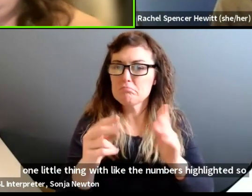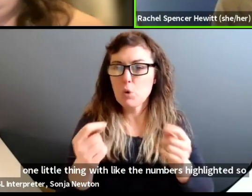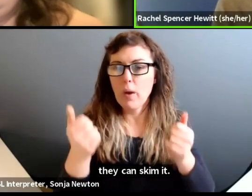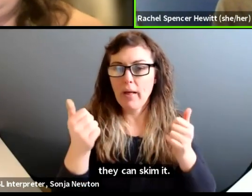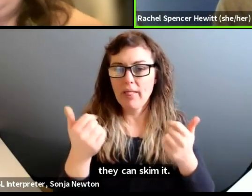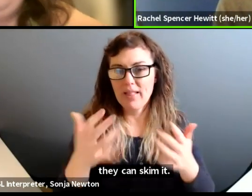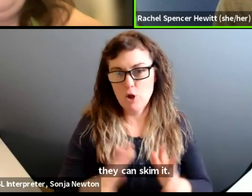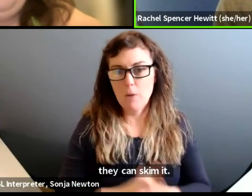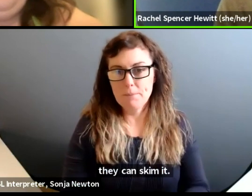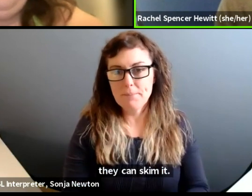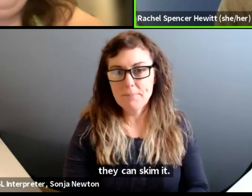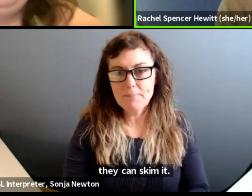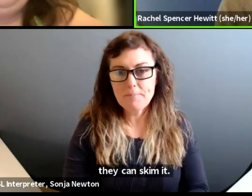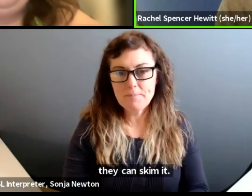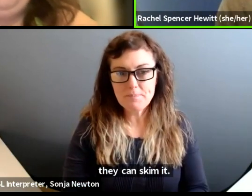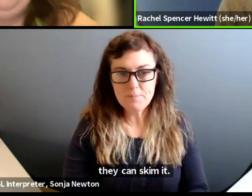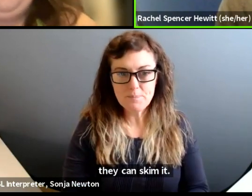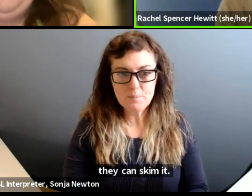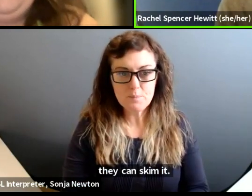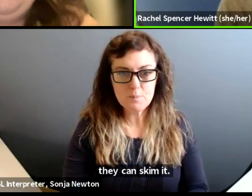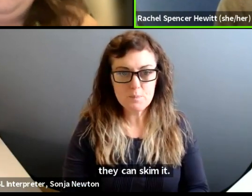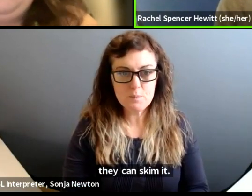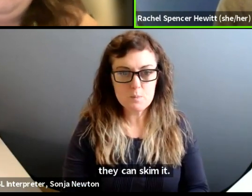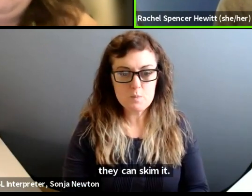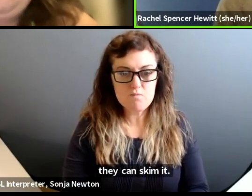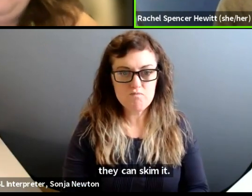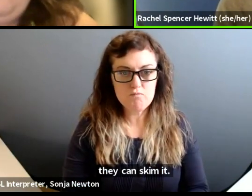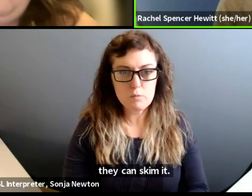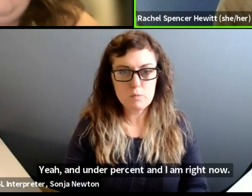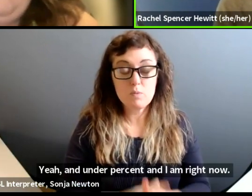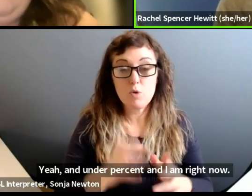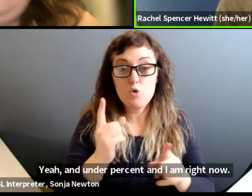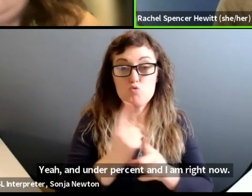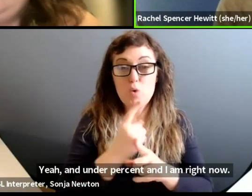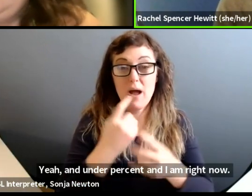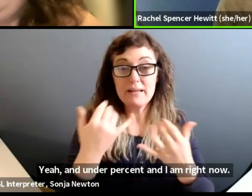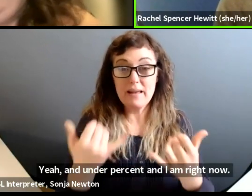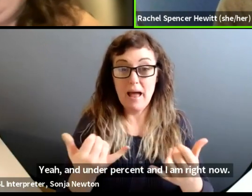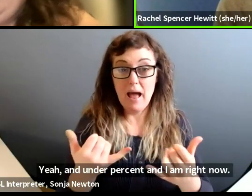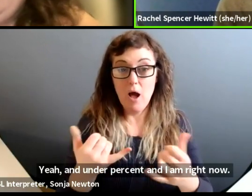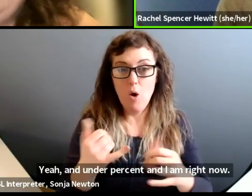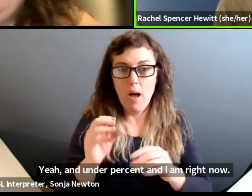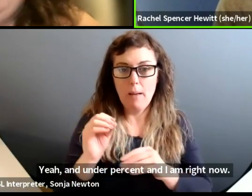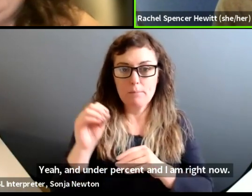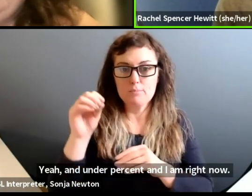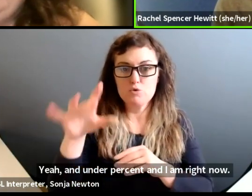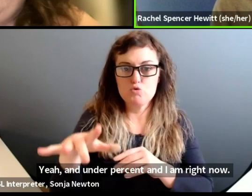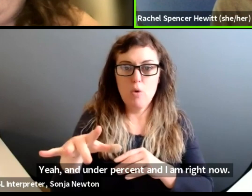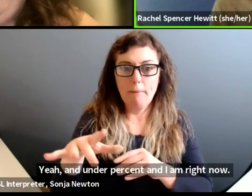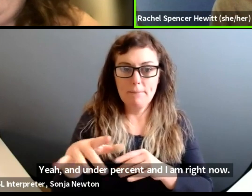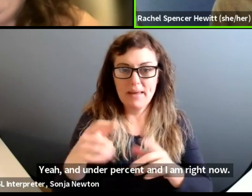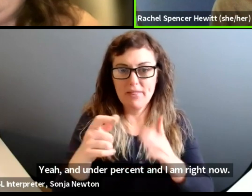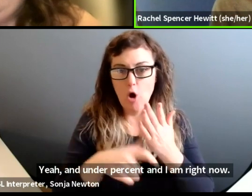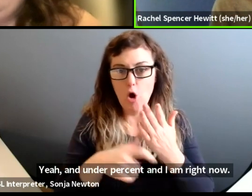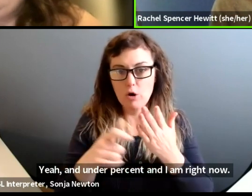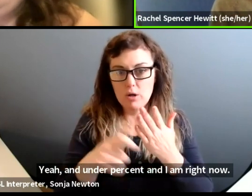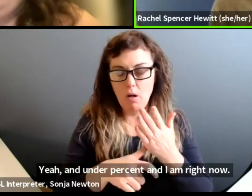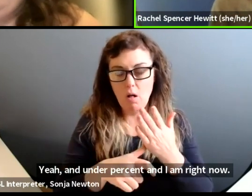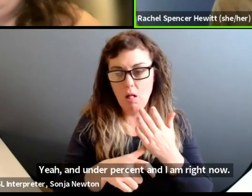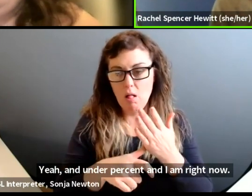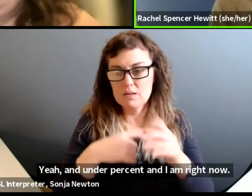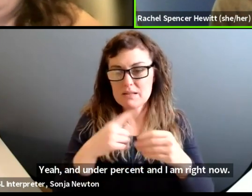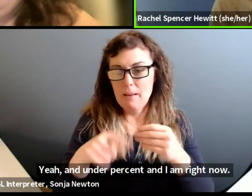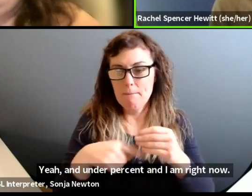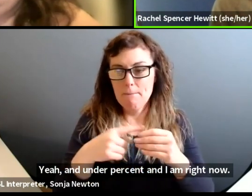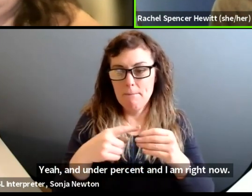Yeah, 100%. And I am right now, um, dropping, uh, the articles from our pal handbook on those external